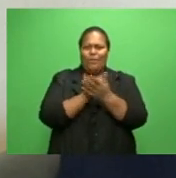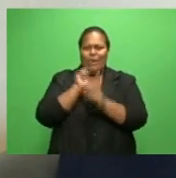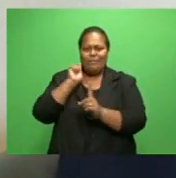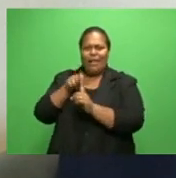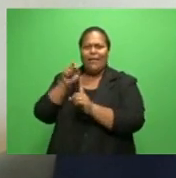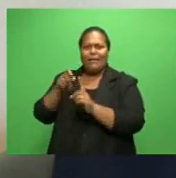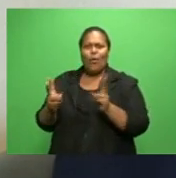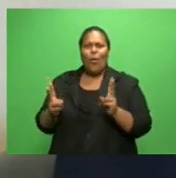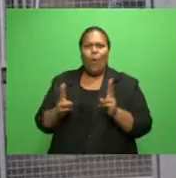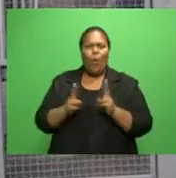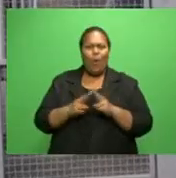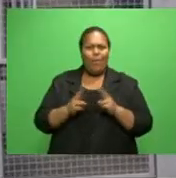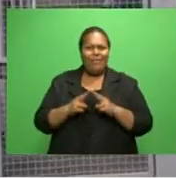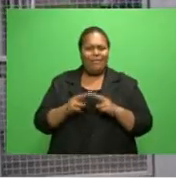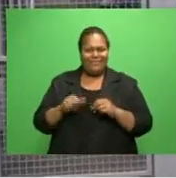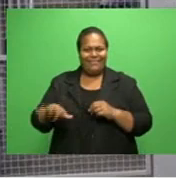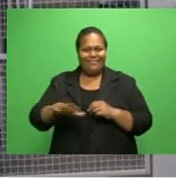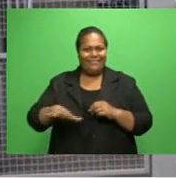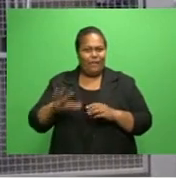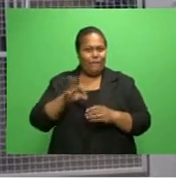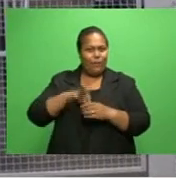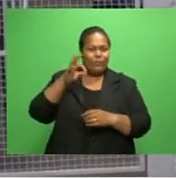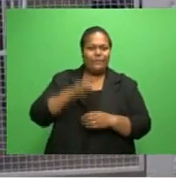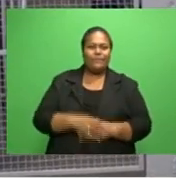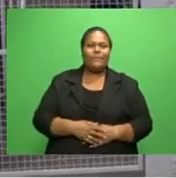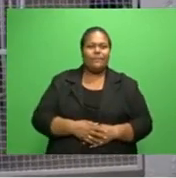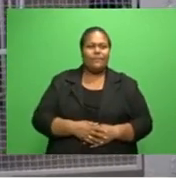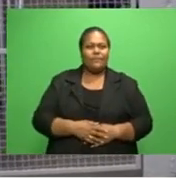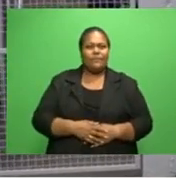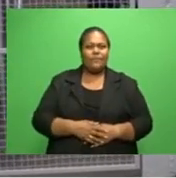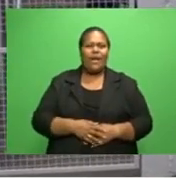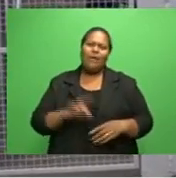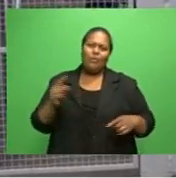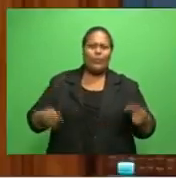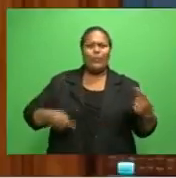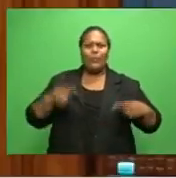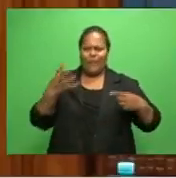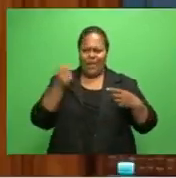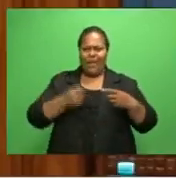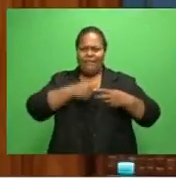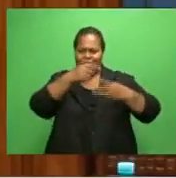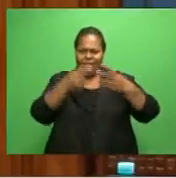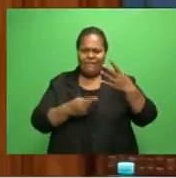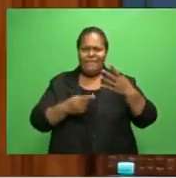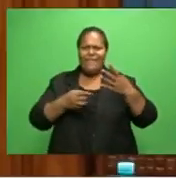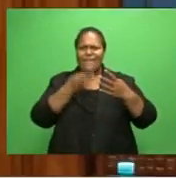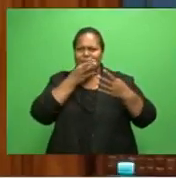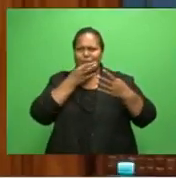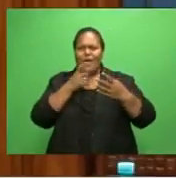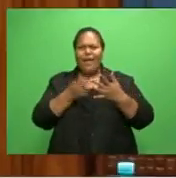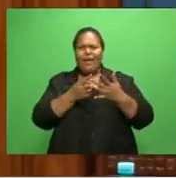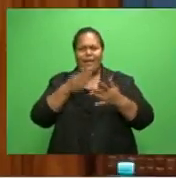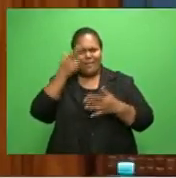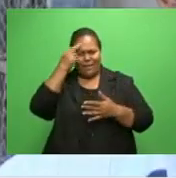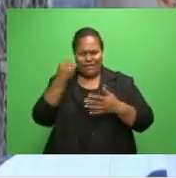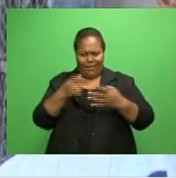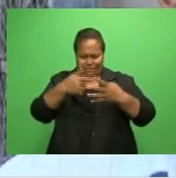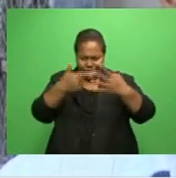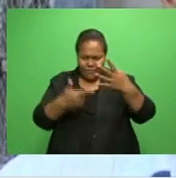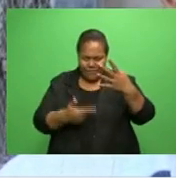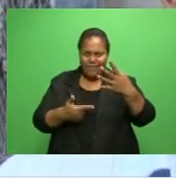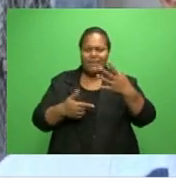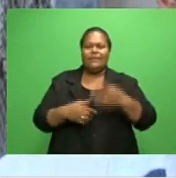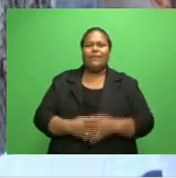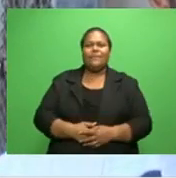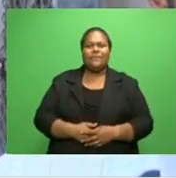vote. Tambuya is up against Nikona Waikula, Filimoni Vosorongo, Aceri Rondonro, Piotambaywalu, and